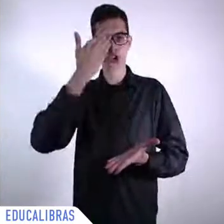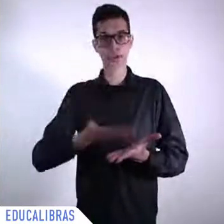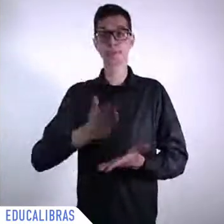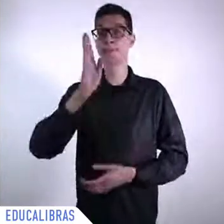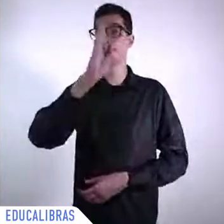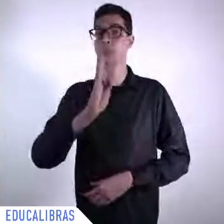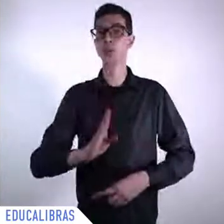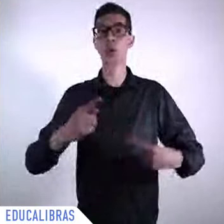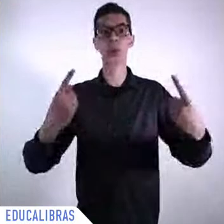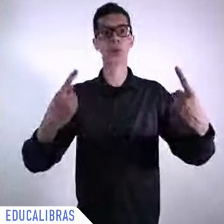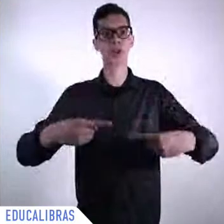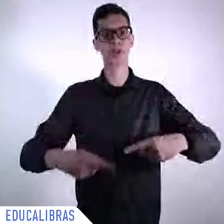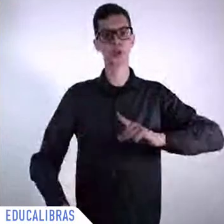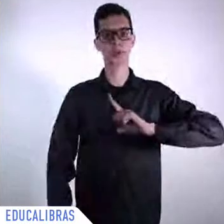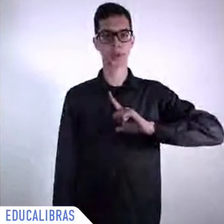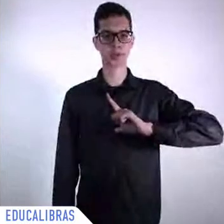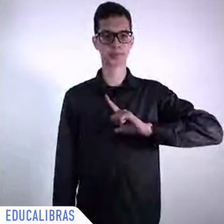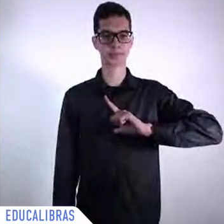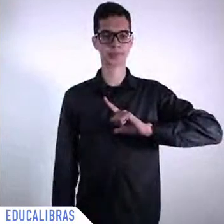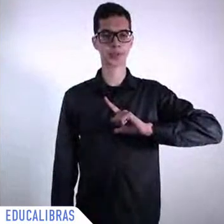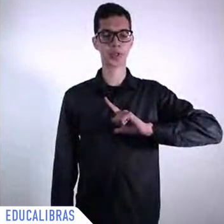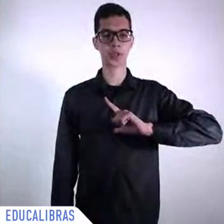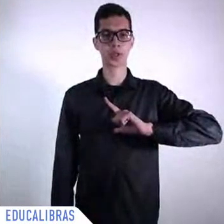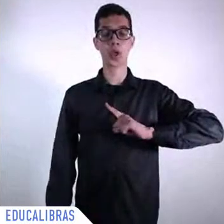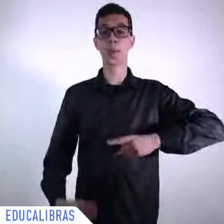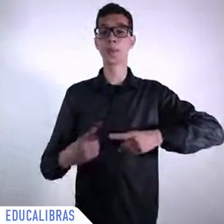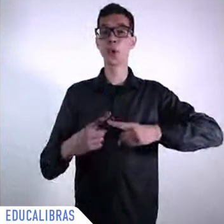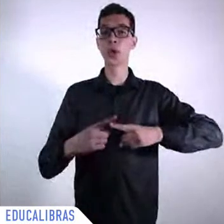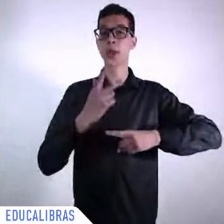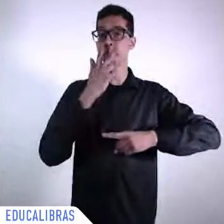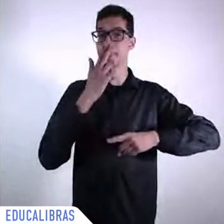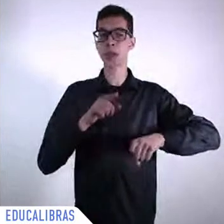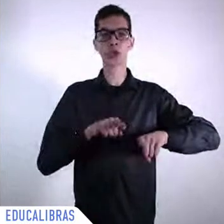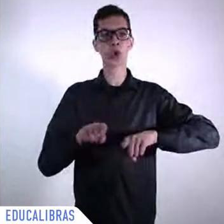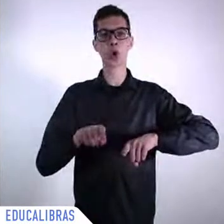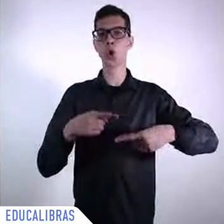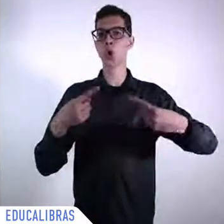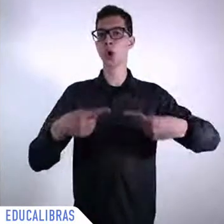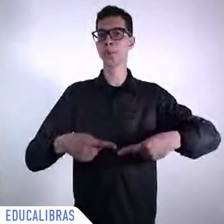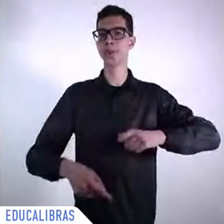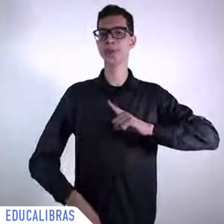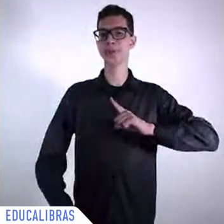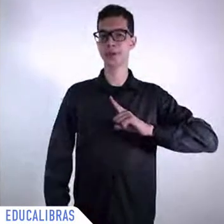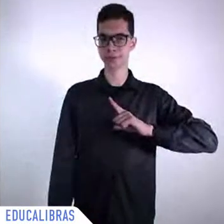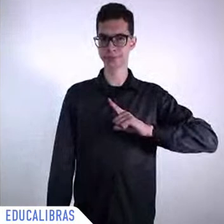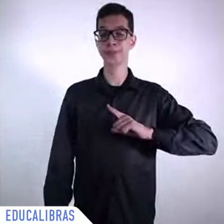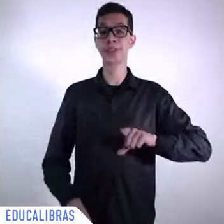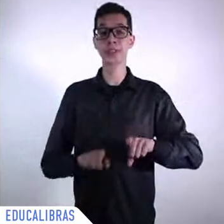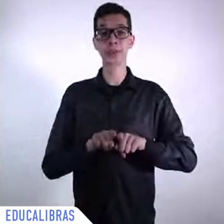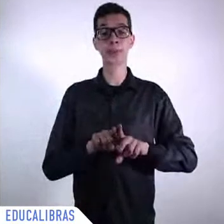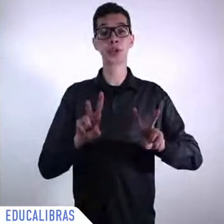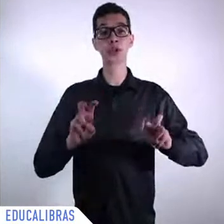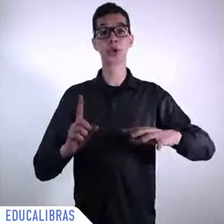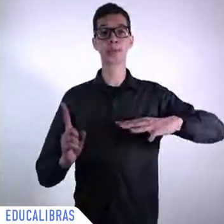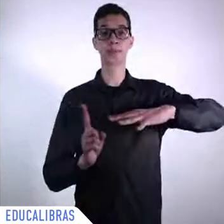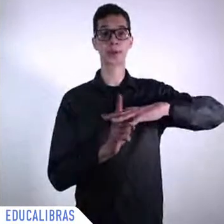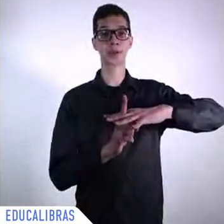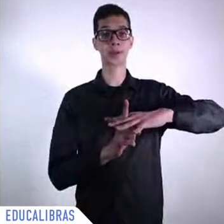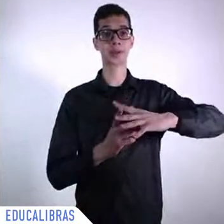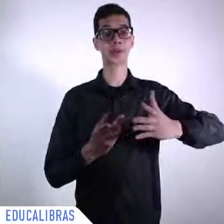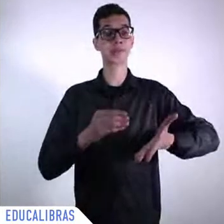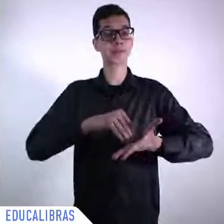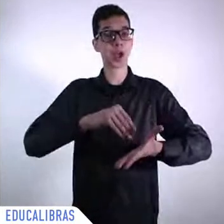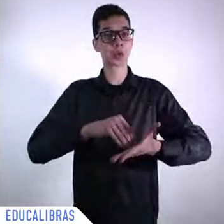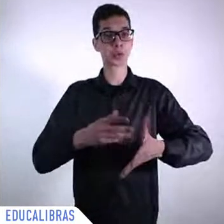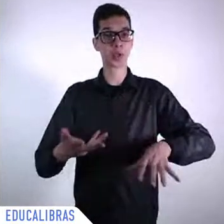its social inclusion I think Brazil should indeed look strongly into the increasing of